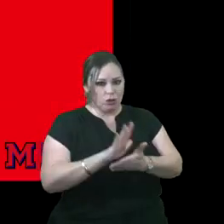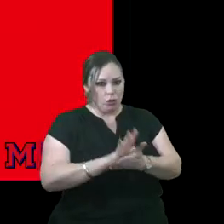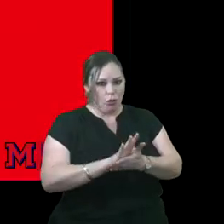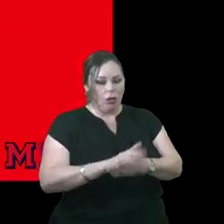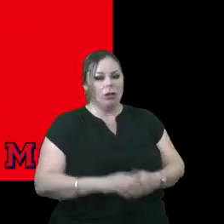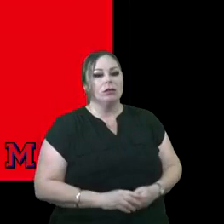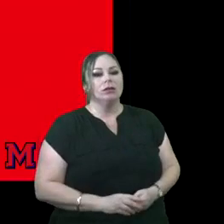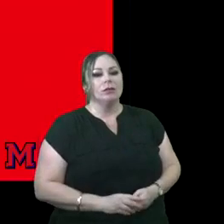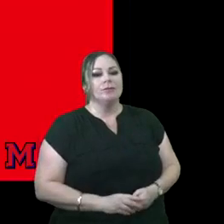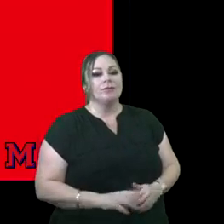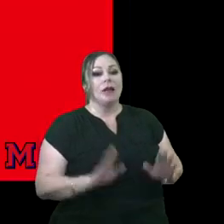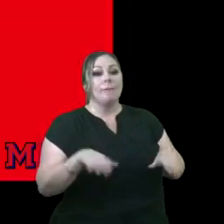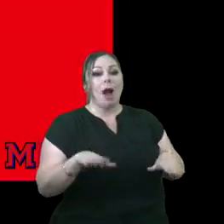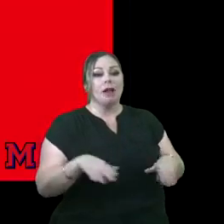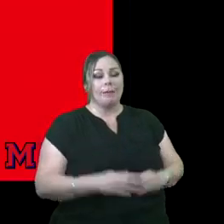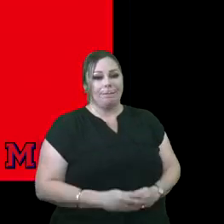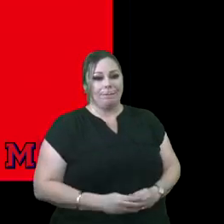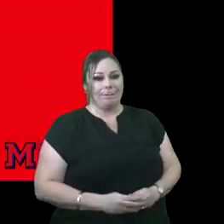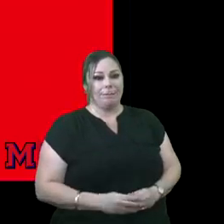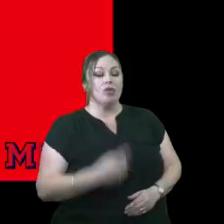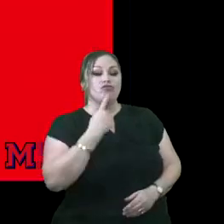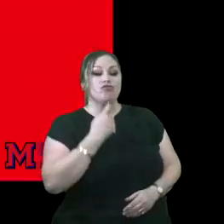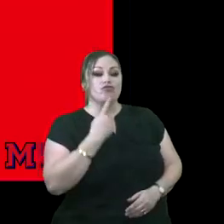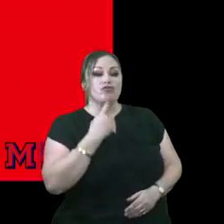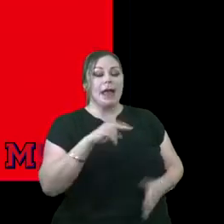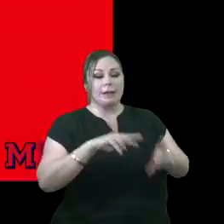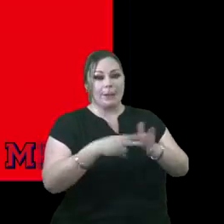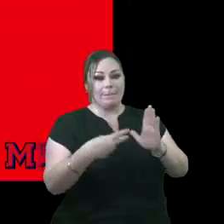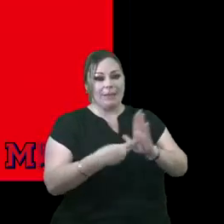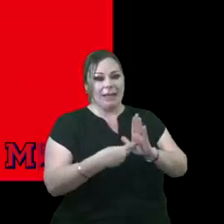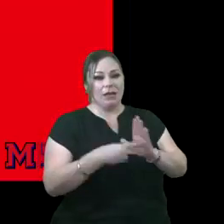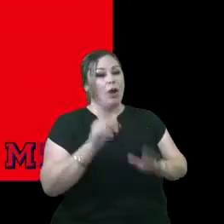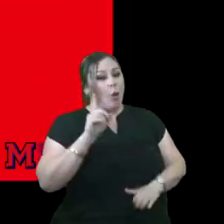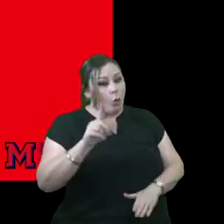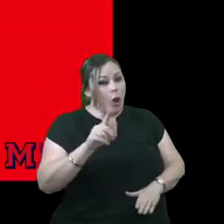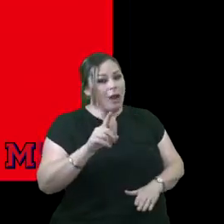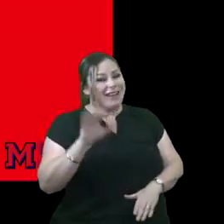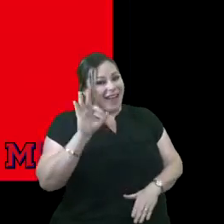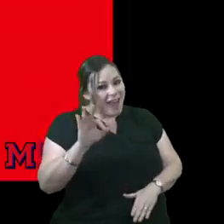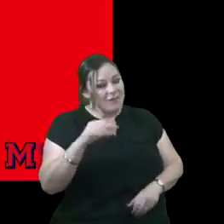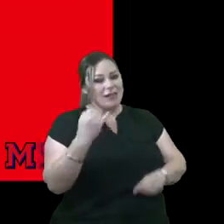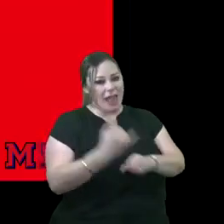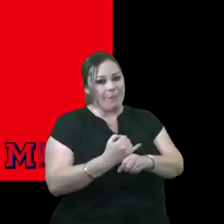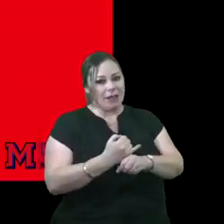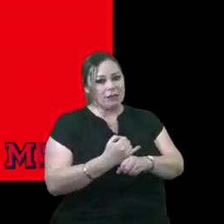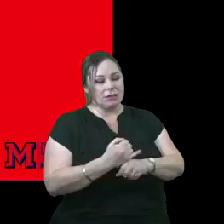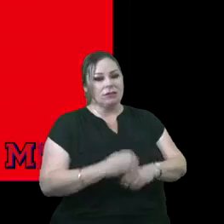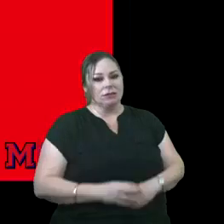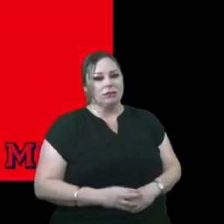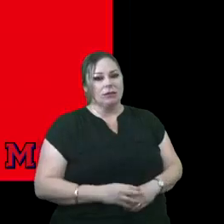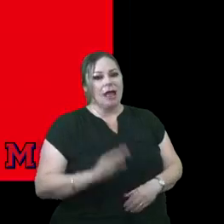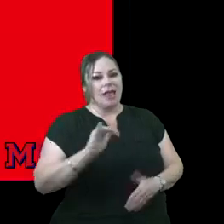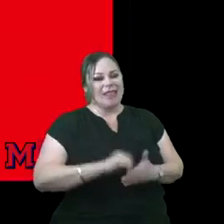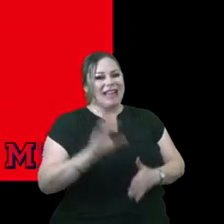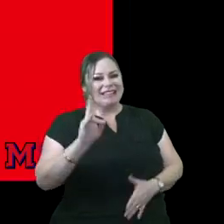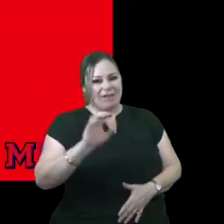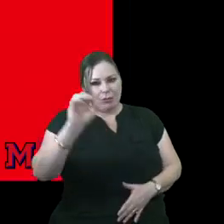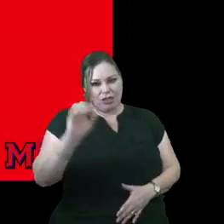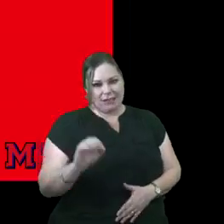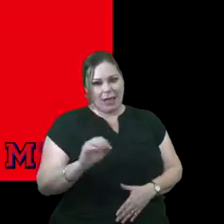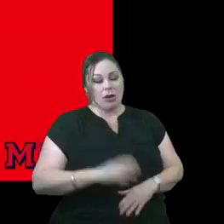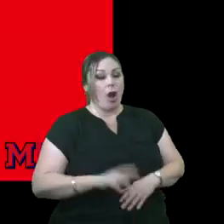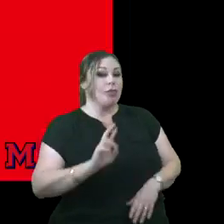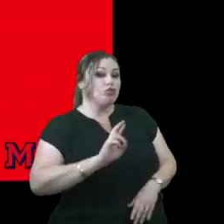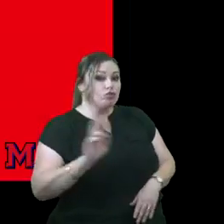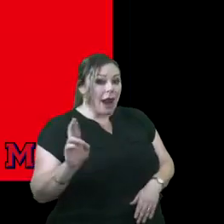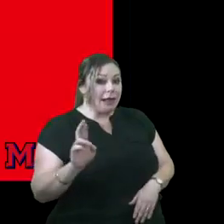And at the bottom you will see the red which indicates we have one F rated campus which represents 7%. On the right